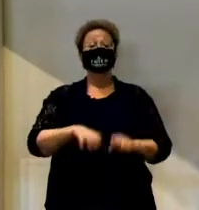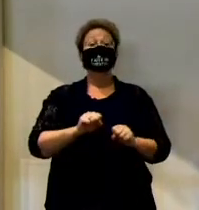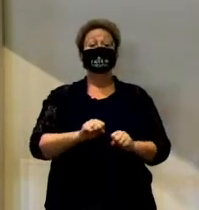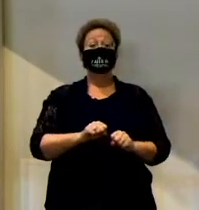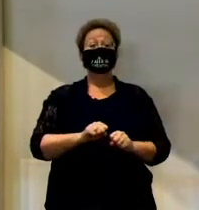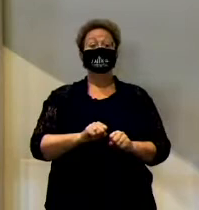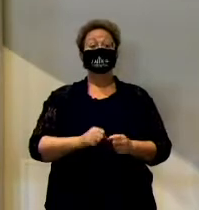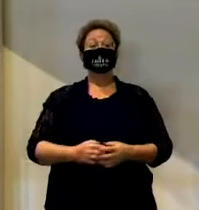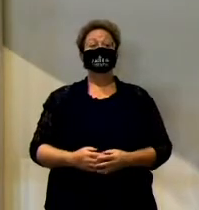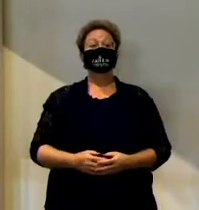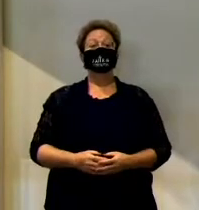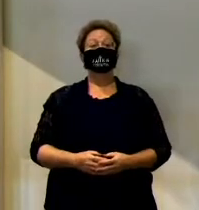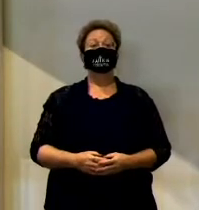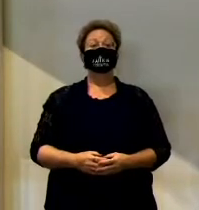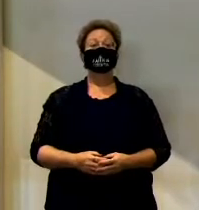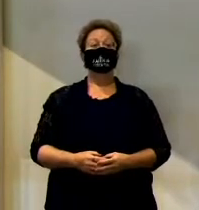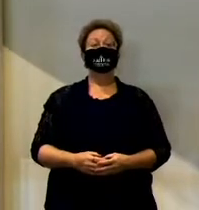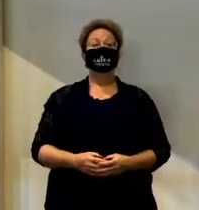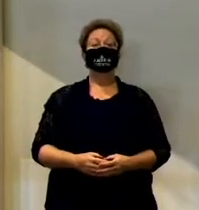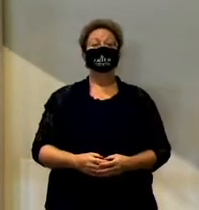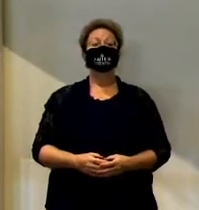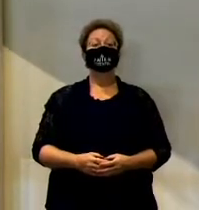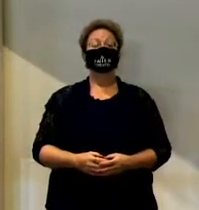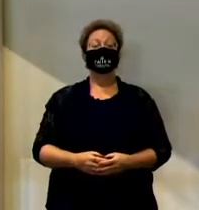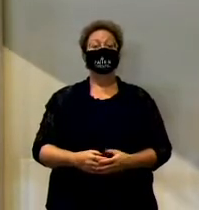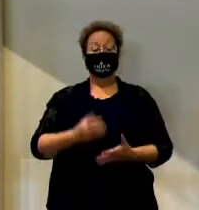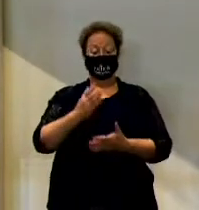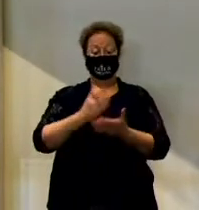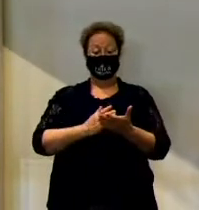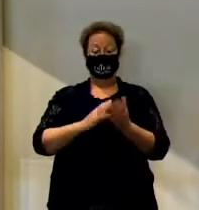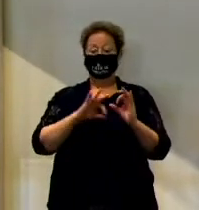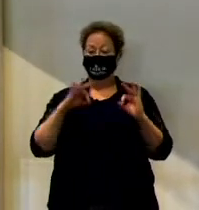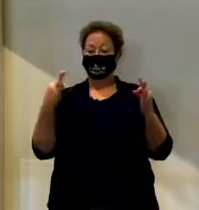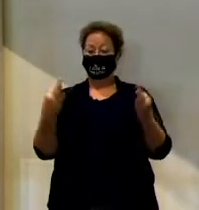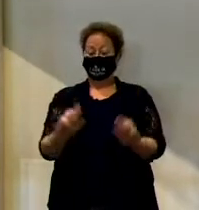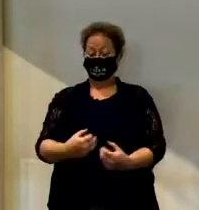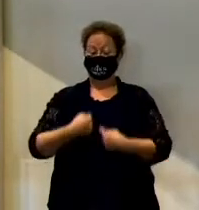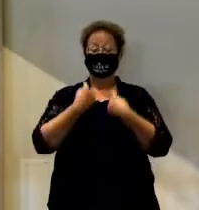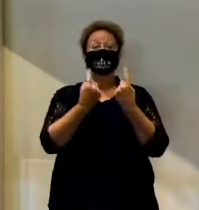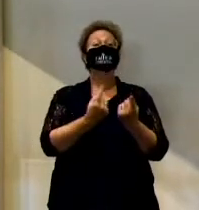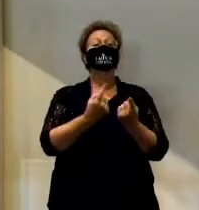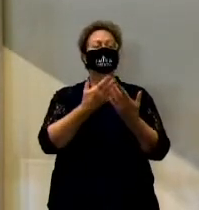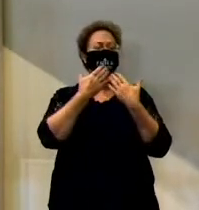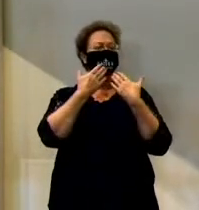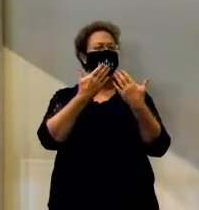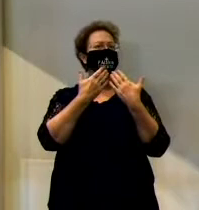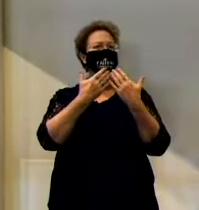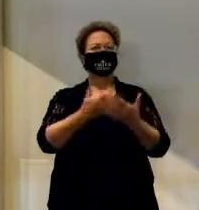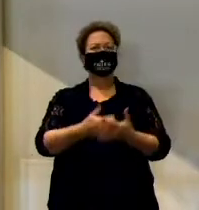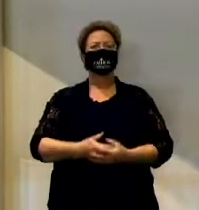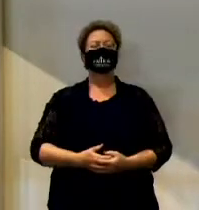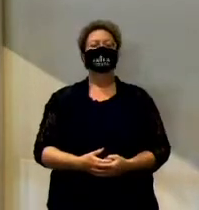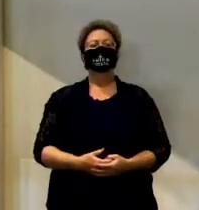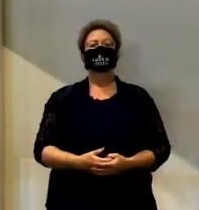we had had her basically her whole life. So she's been a part of our family ever since, and we're thankful for that.